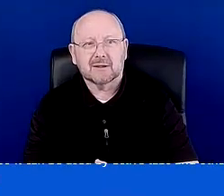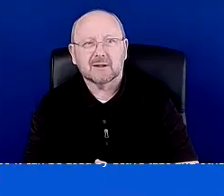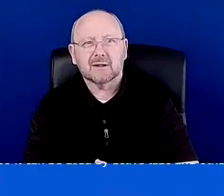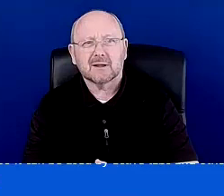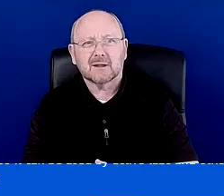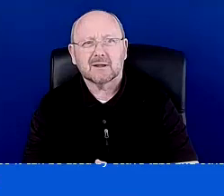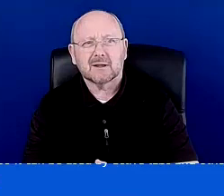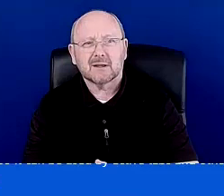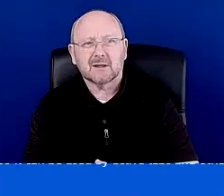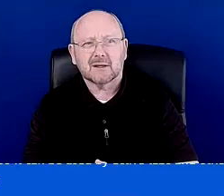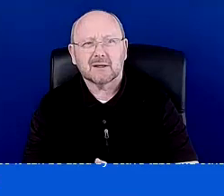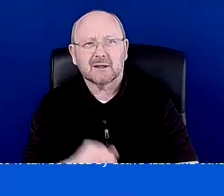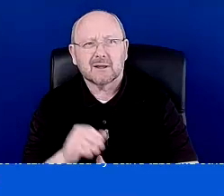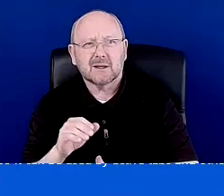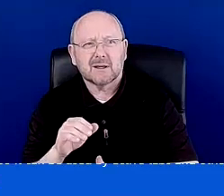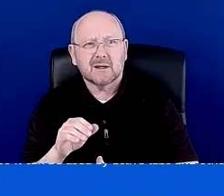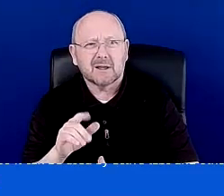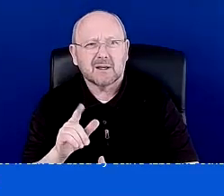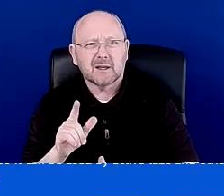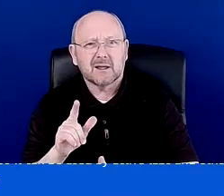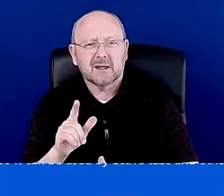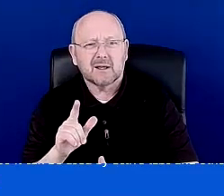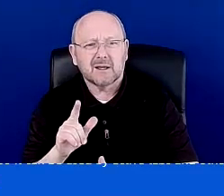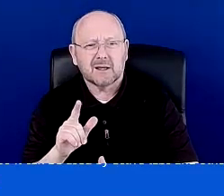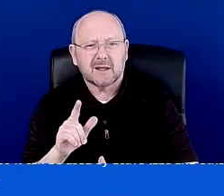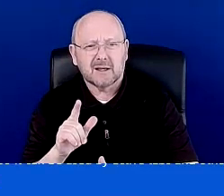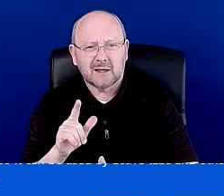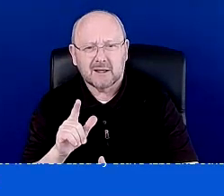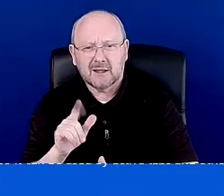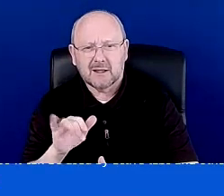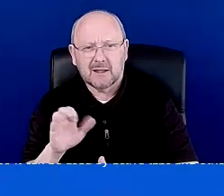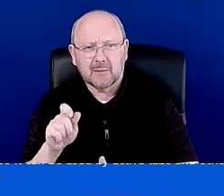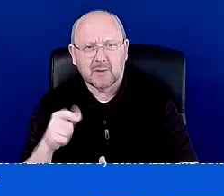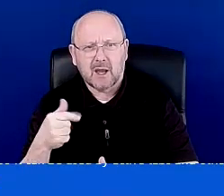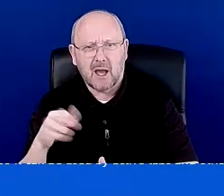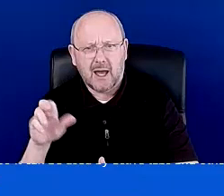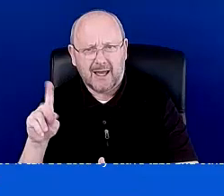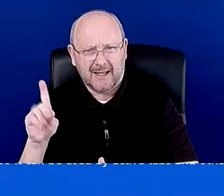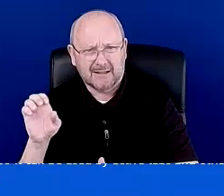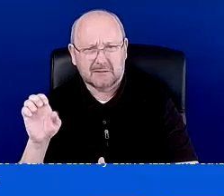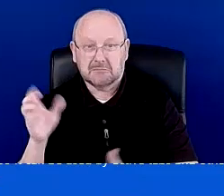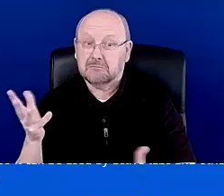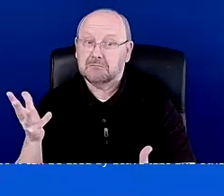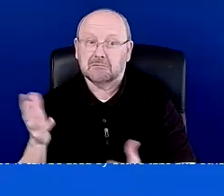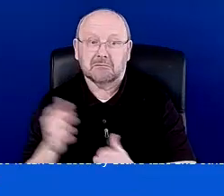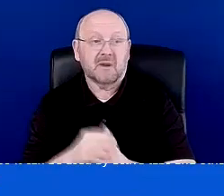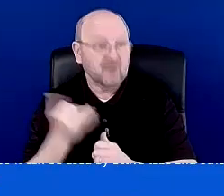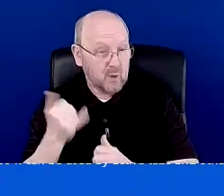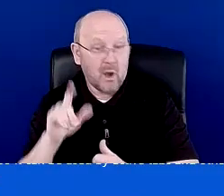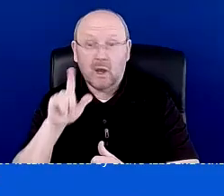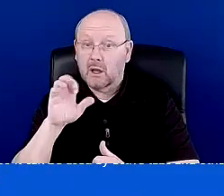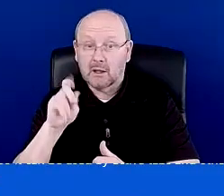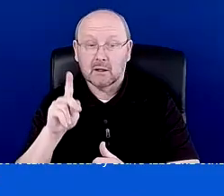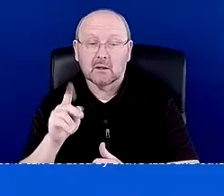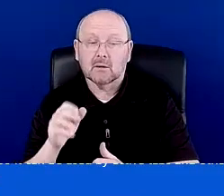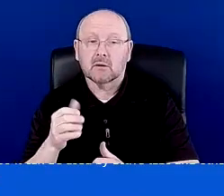Live Guide through the FCC library. Um, and I can, yeah, do like, um, again, if you want the link, we'll send them all to